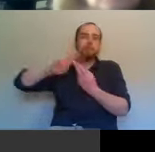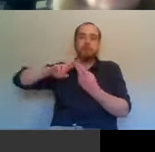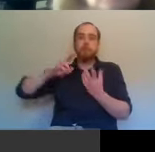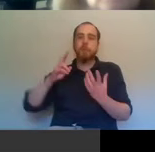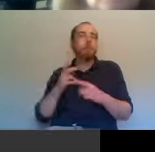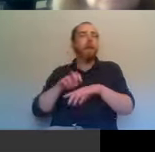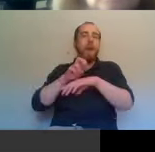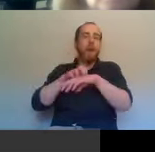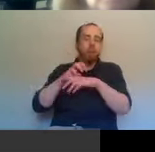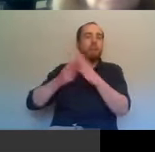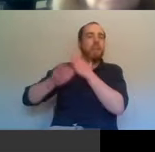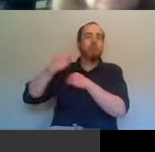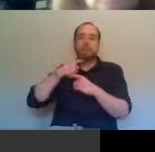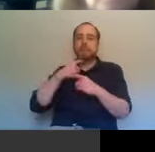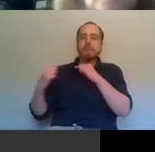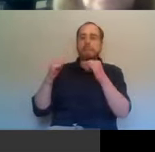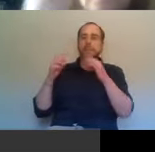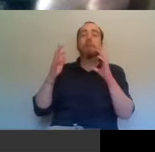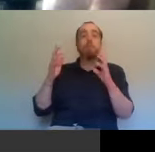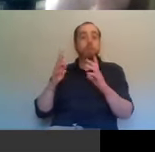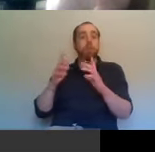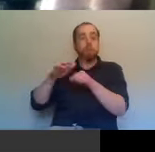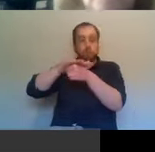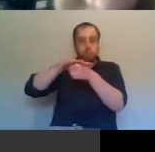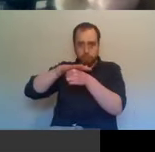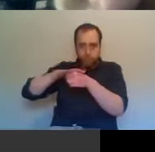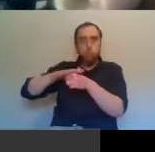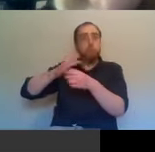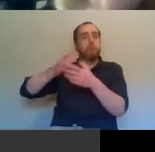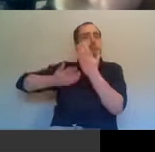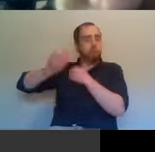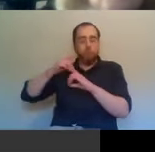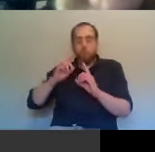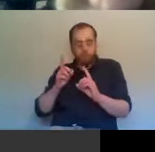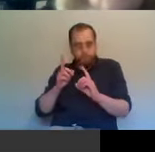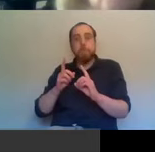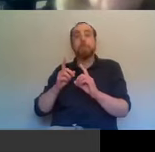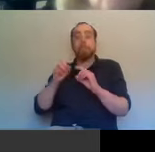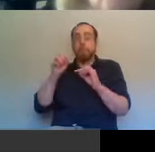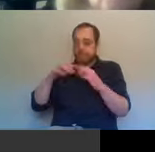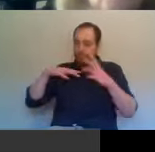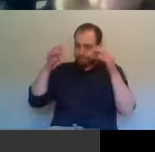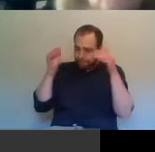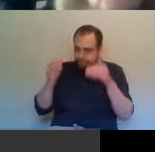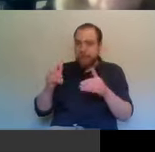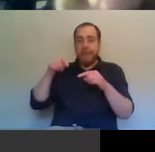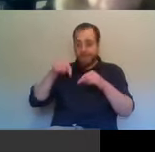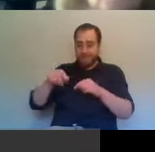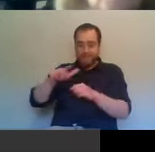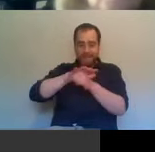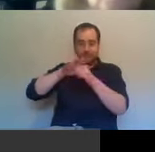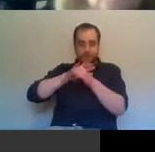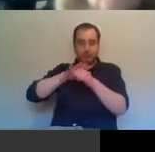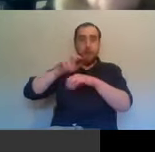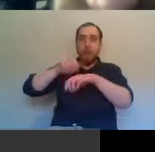controversial here, having some element of looking at the history of this area, this region of Ireland and